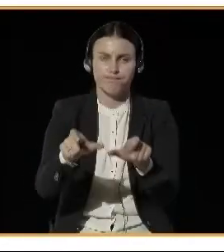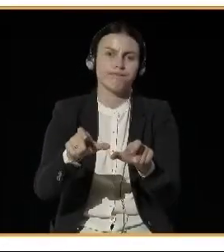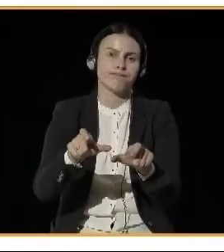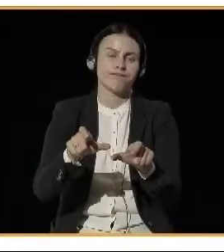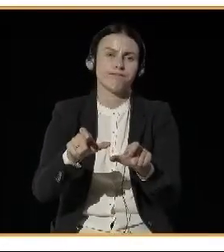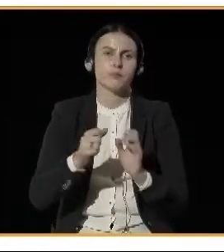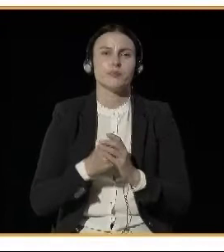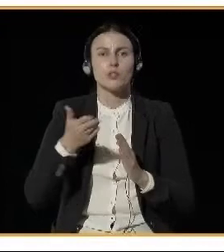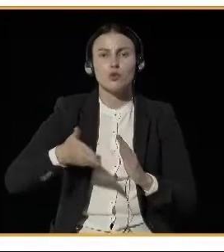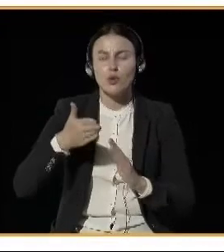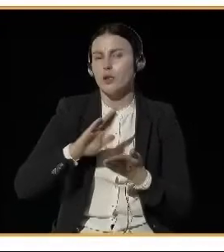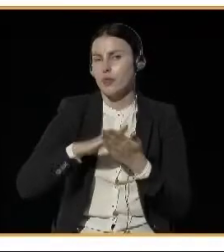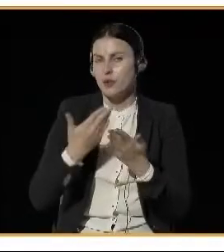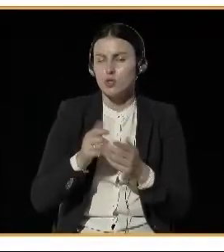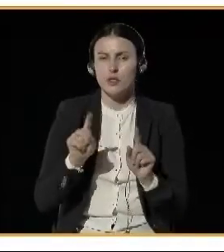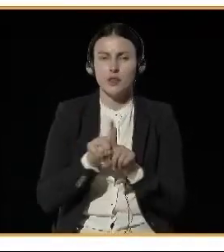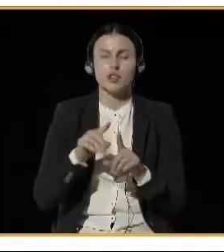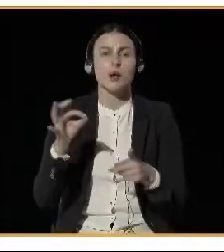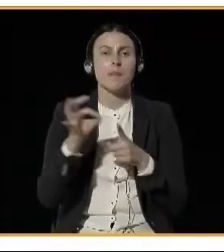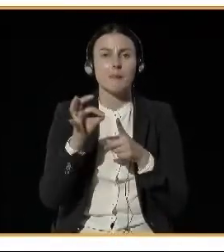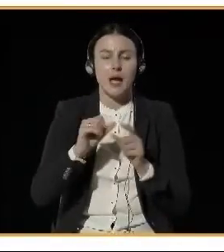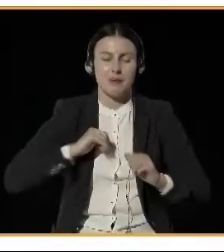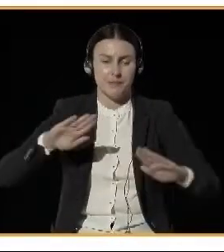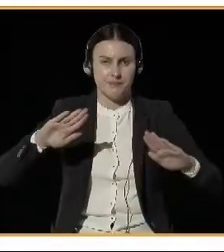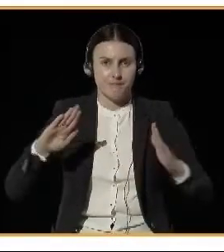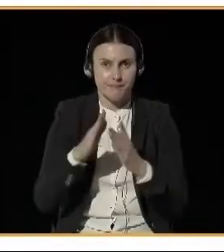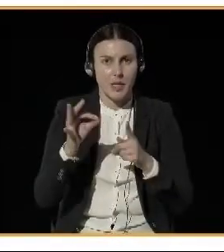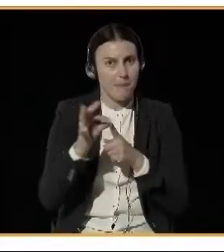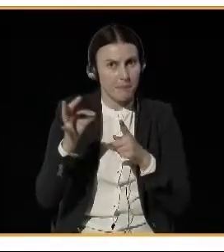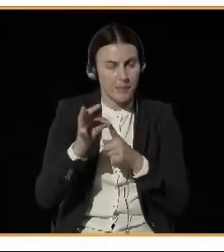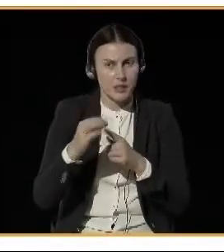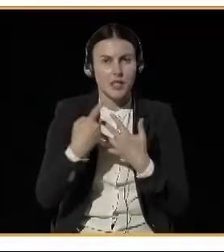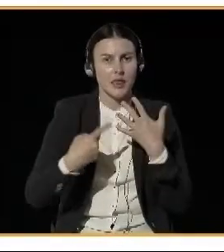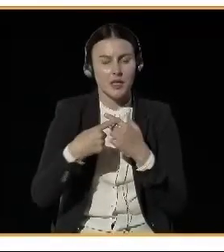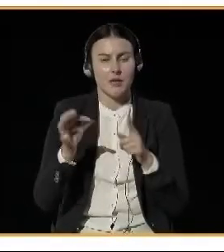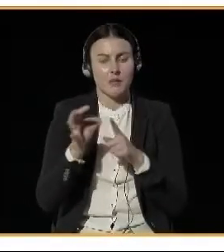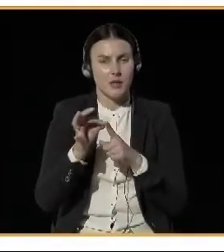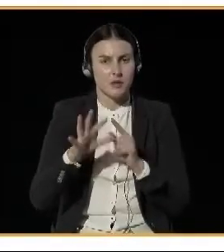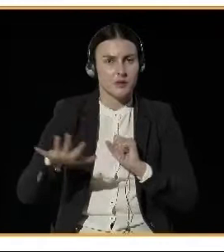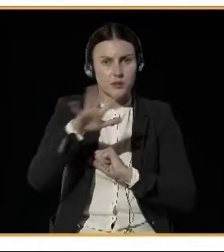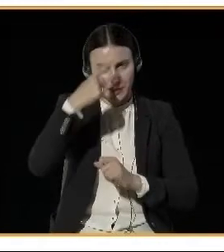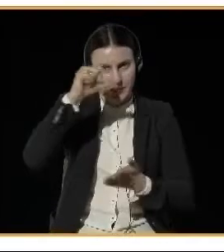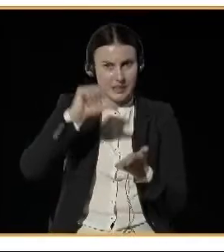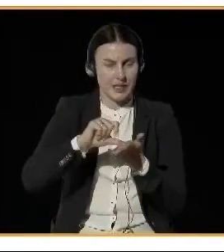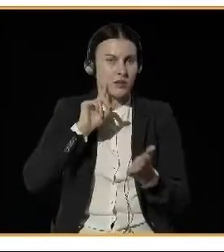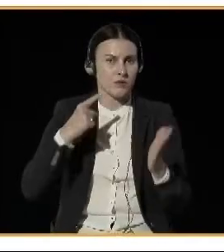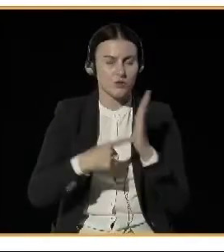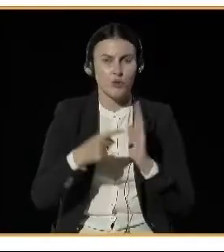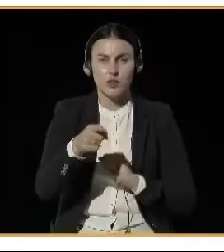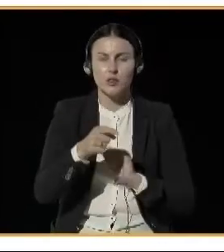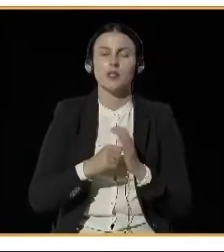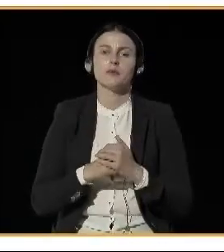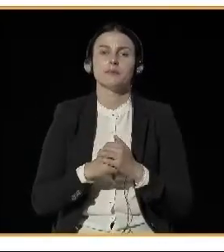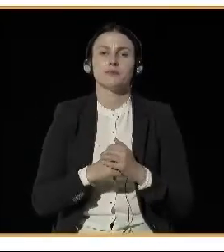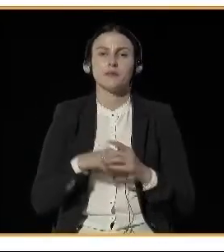better infrastructure for electric cars, bikes and walkers. And we're putting special emphasis on electric